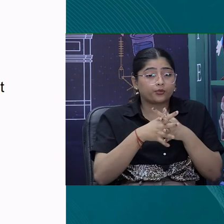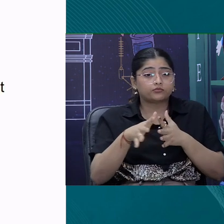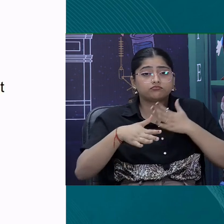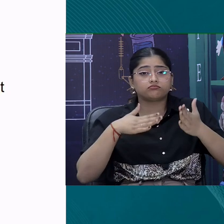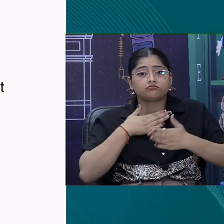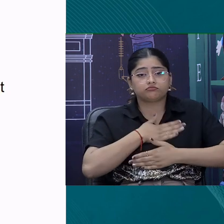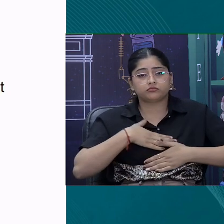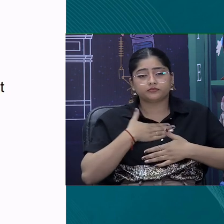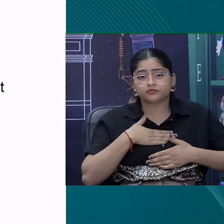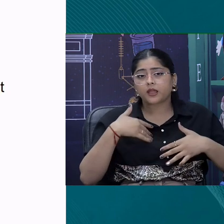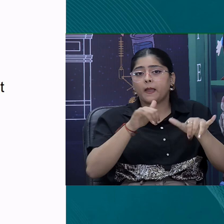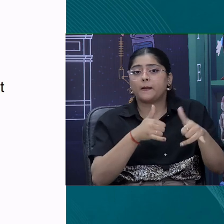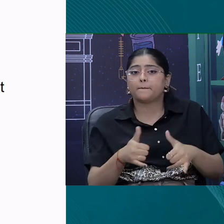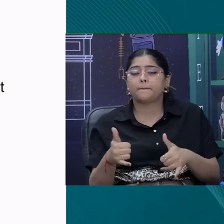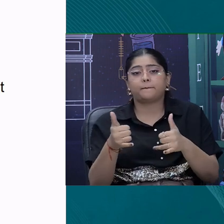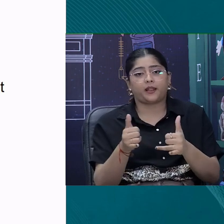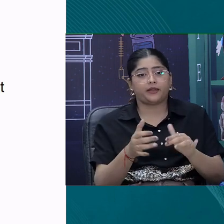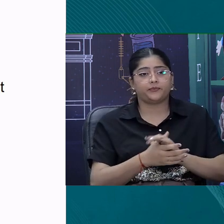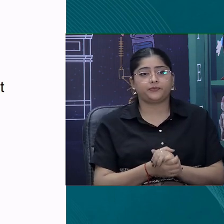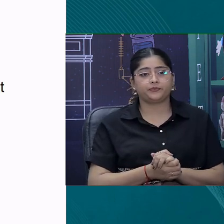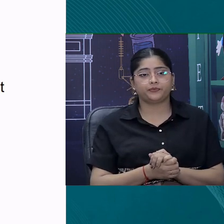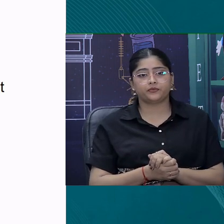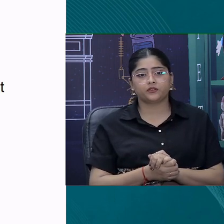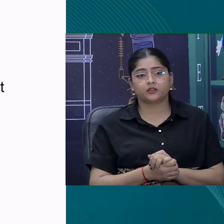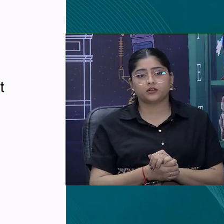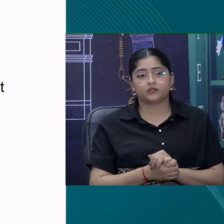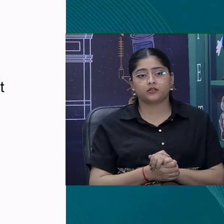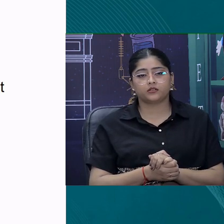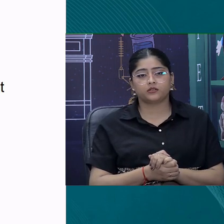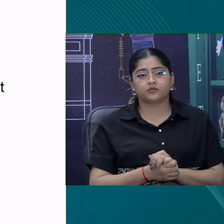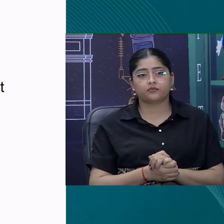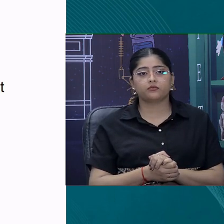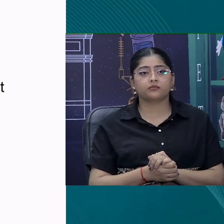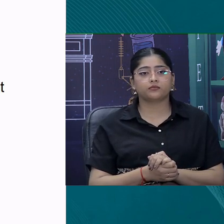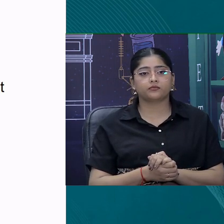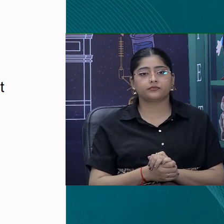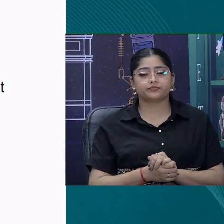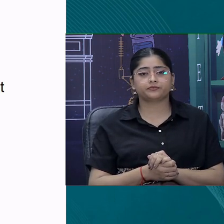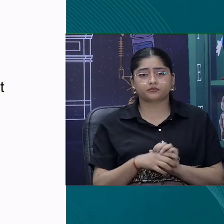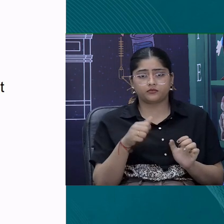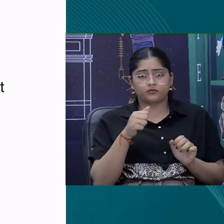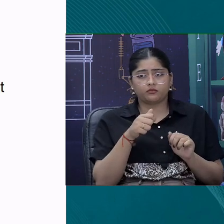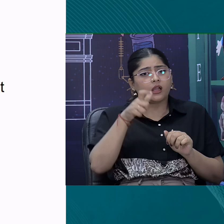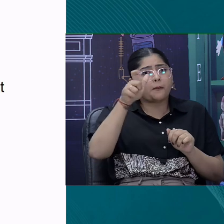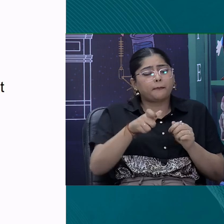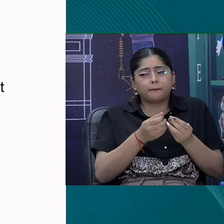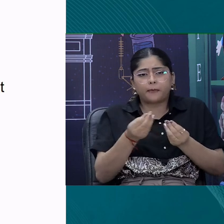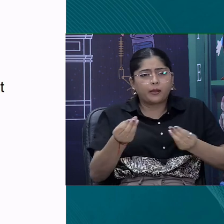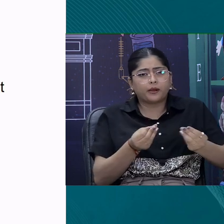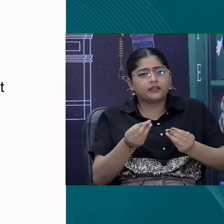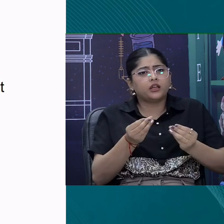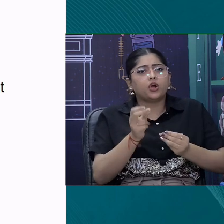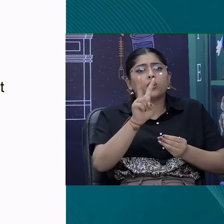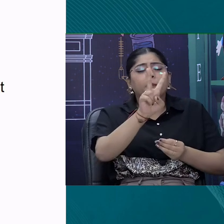fun time activity. So, look for 20 objects around yourself at home